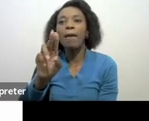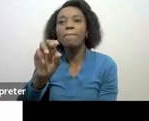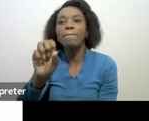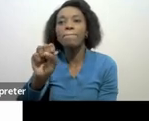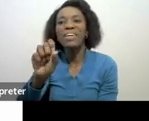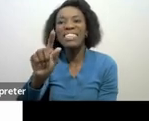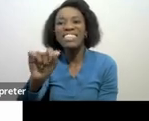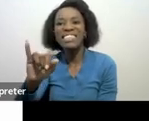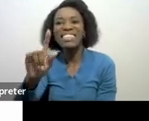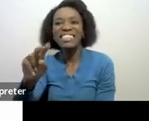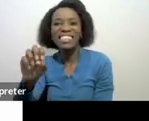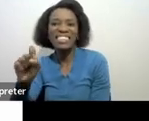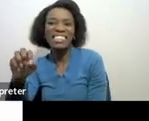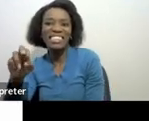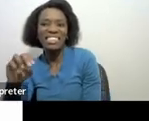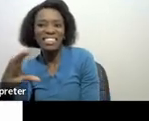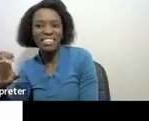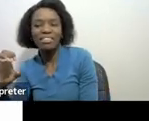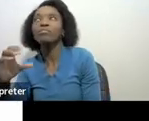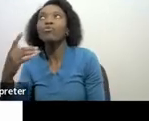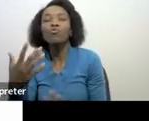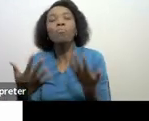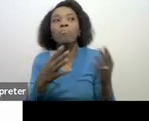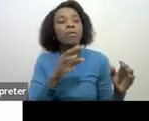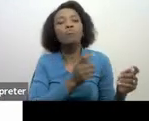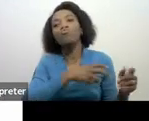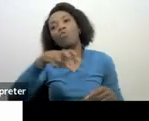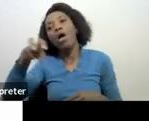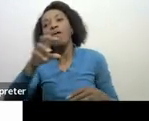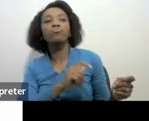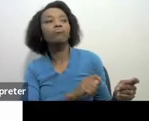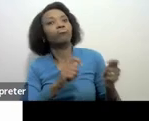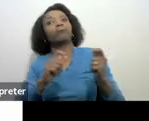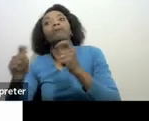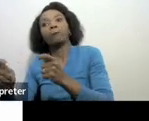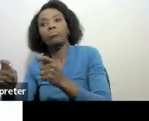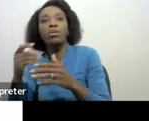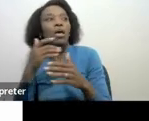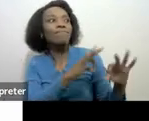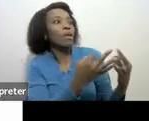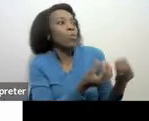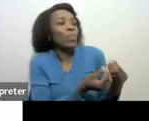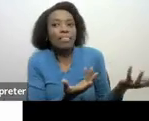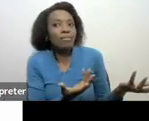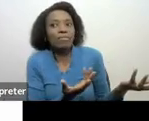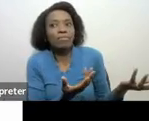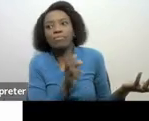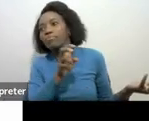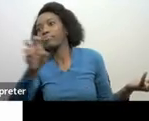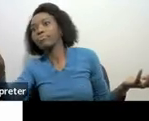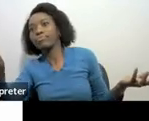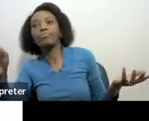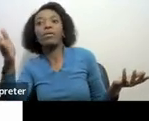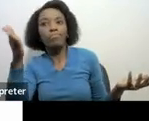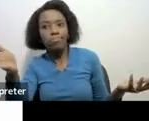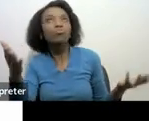that you've been away from your family you didn't have the job with your family for that specific period if you traveled within the local